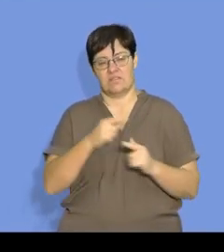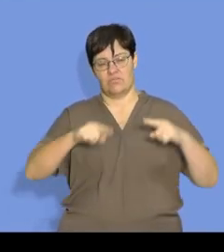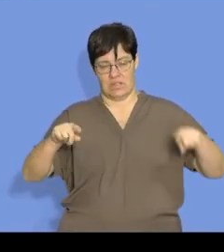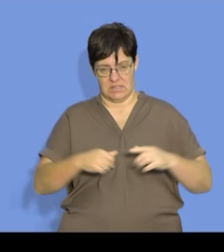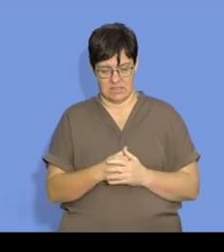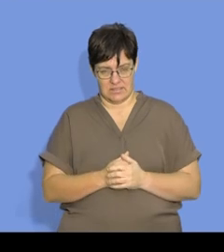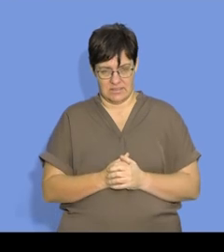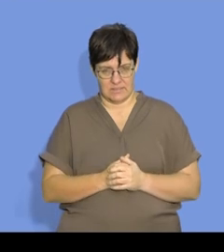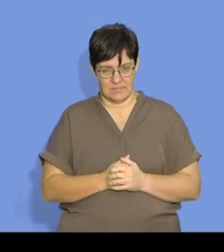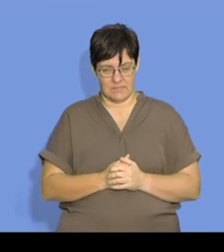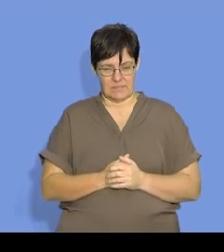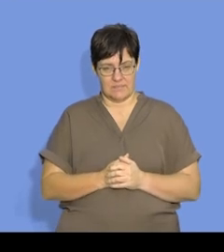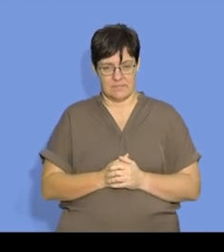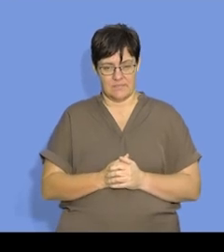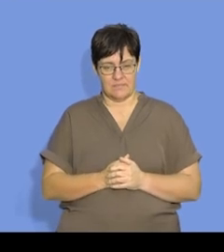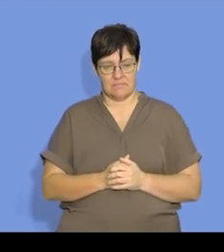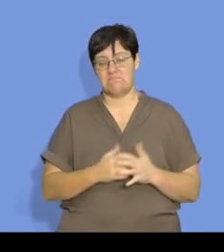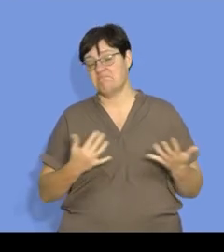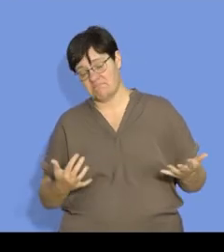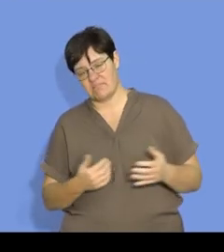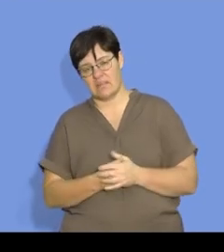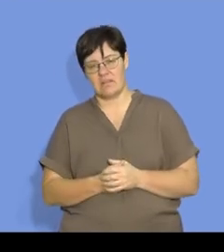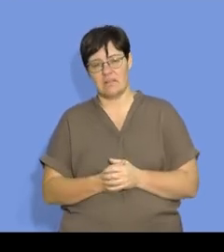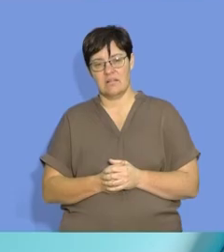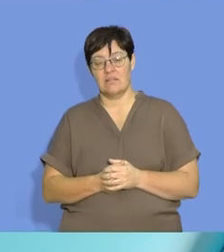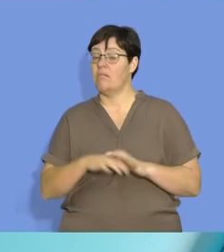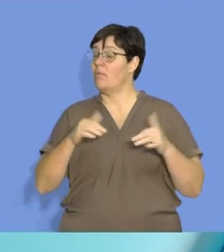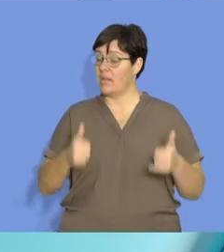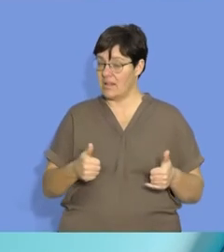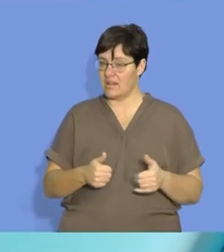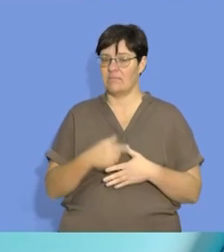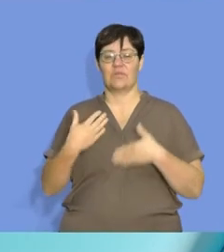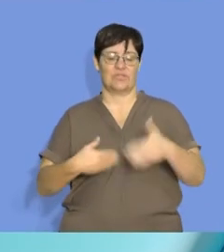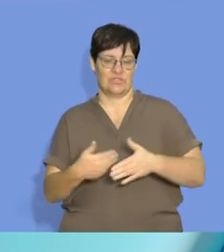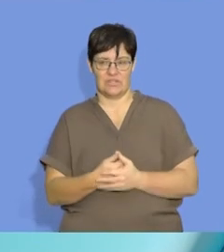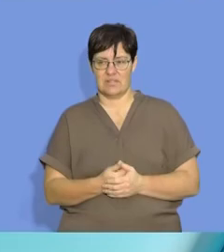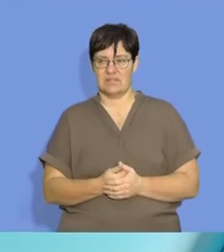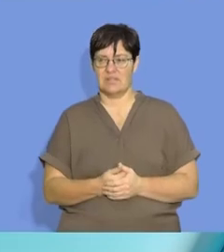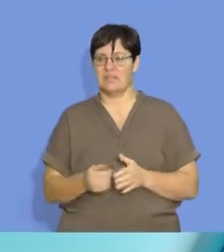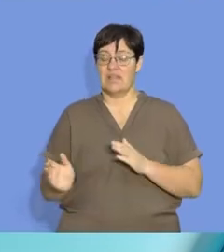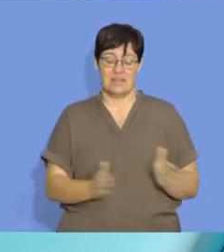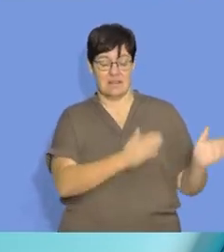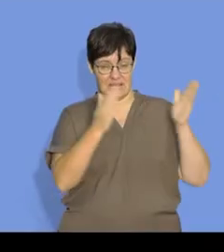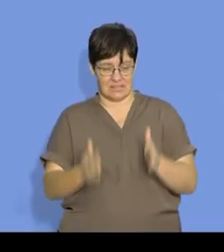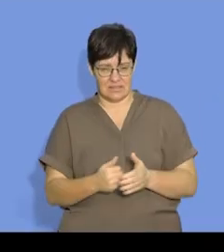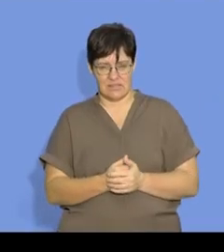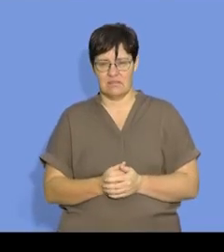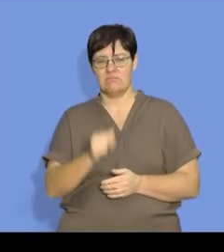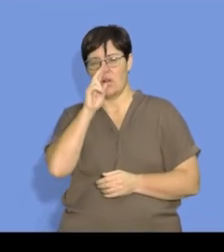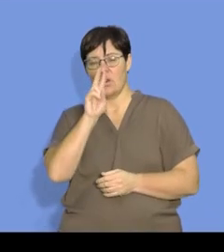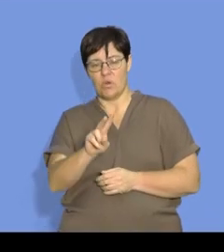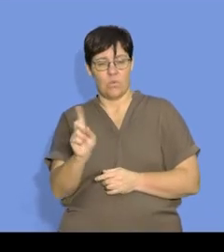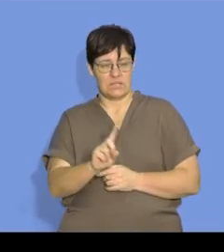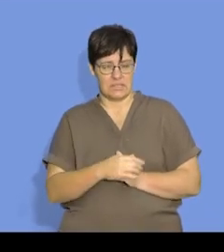to a faster rate of reaction. So, all well, we're going on. We're going to the next